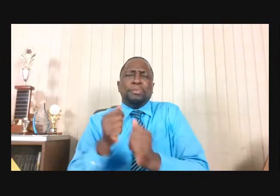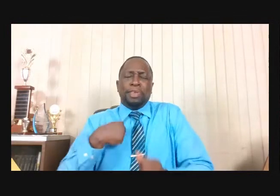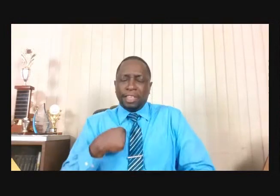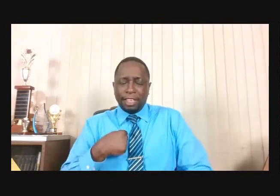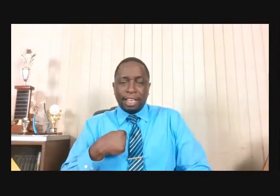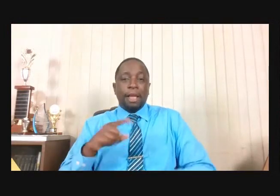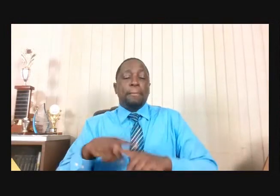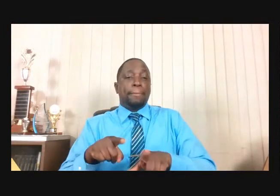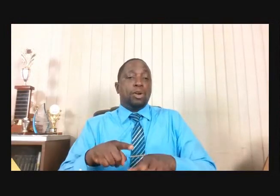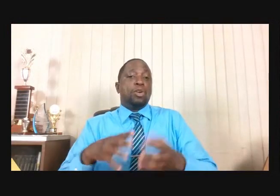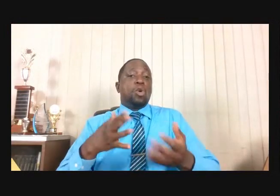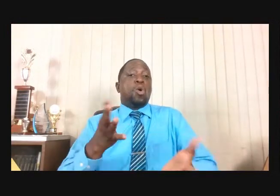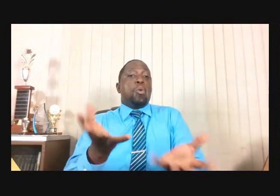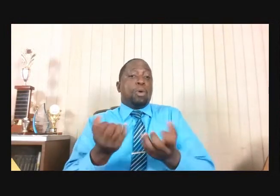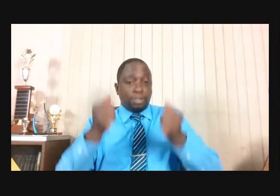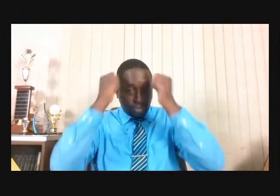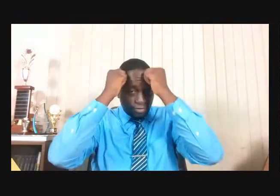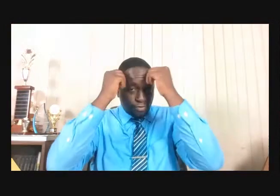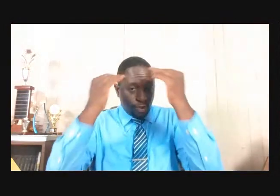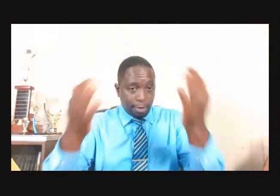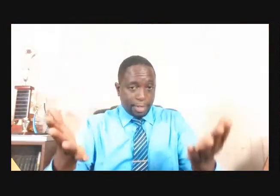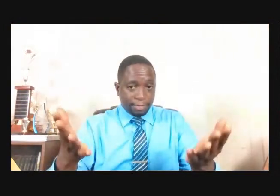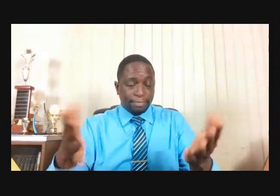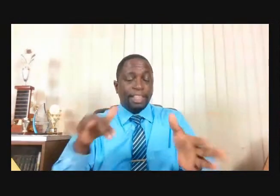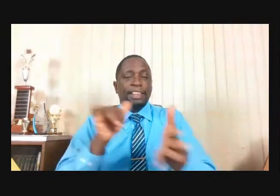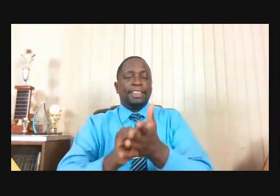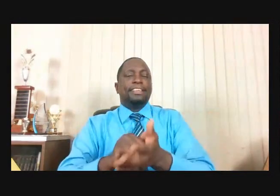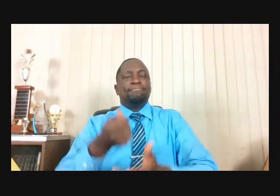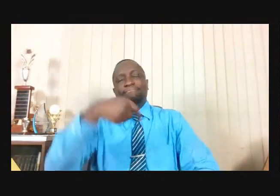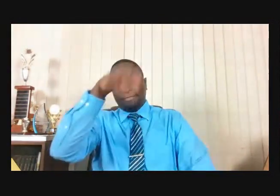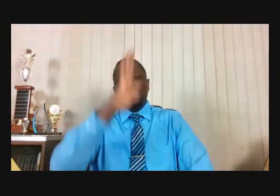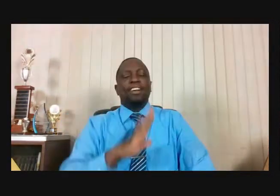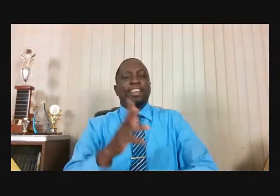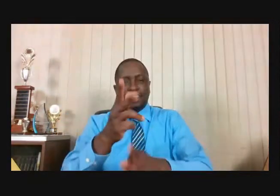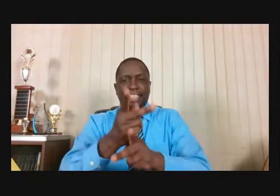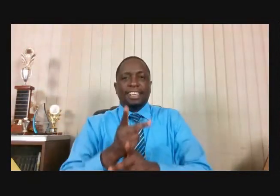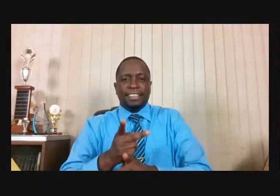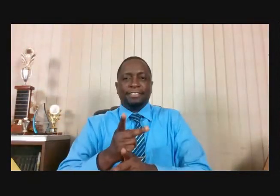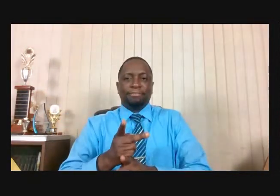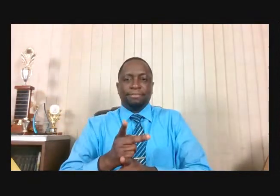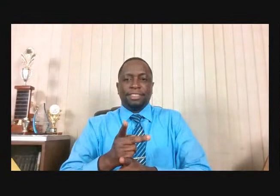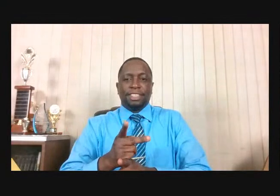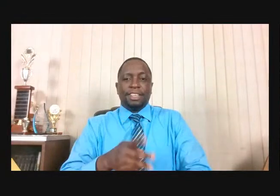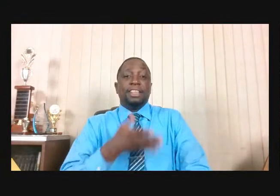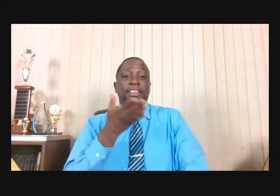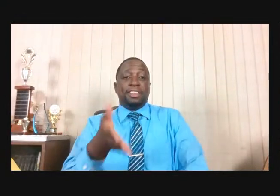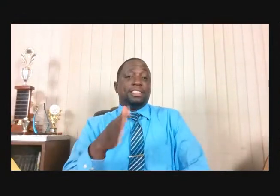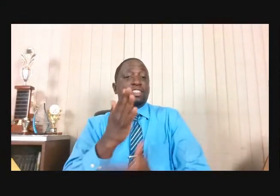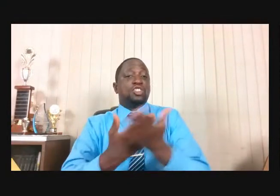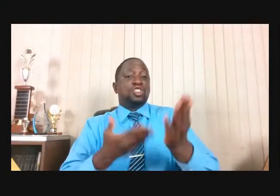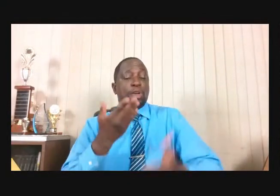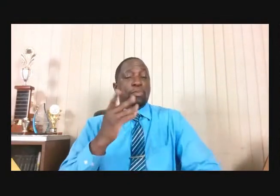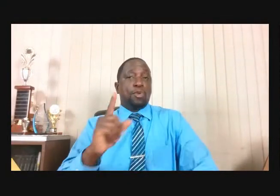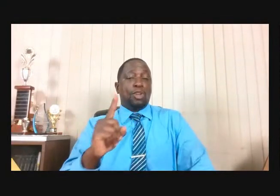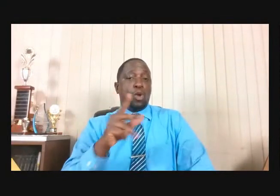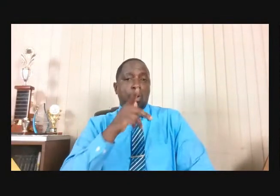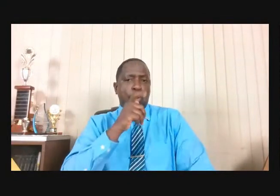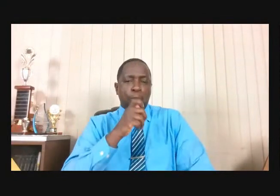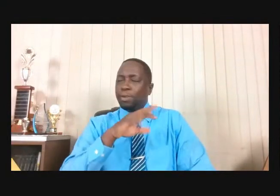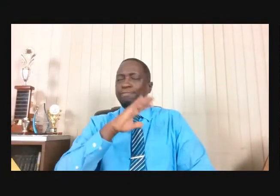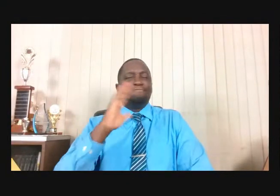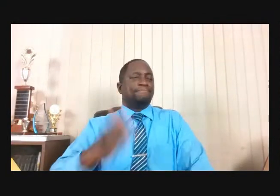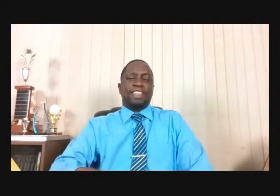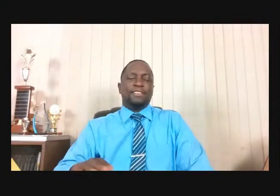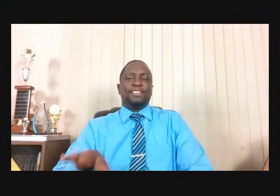I'm Here To Share With You That God Cures There Is Someone Who Has Never Left